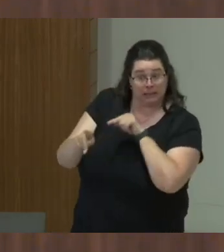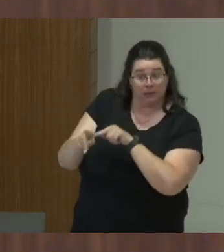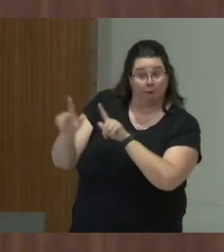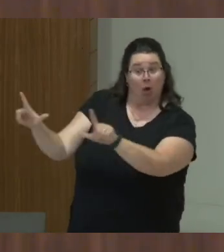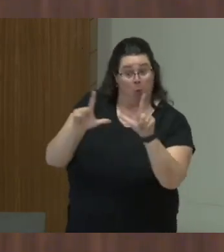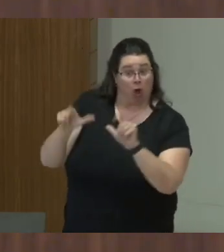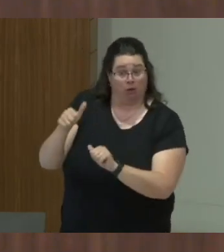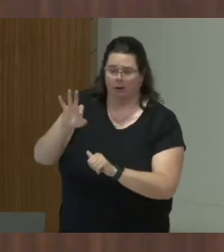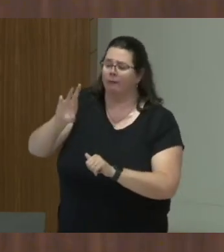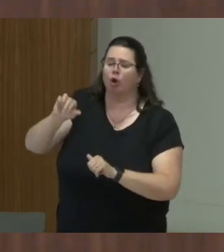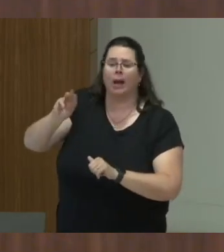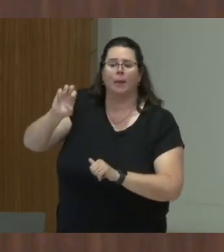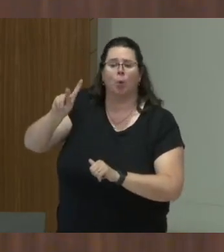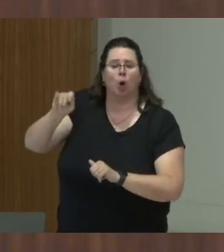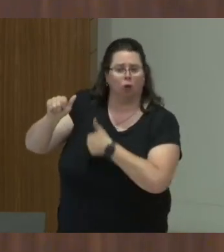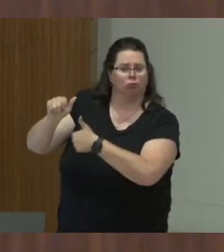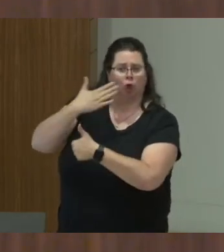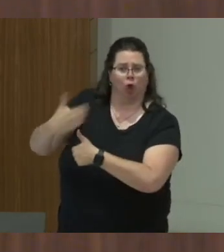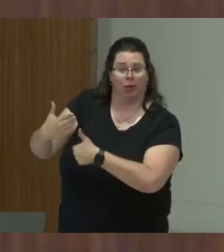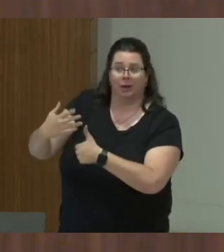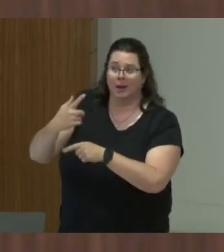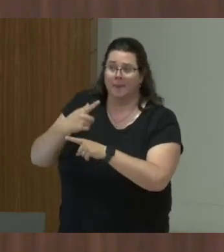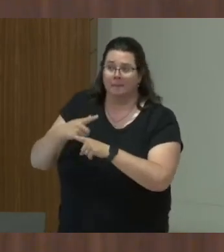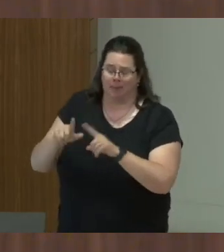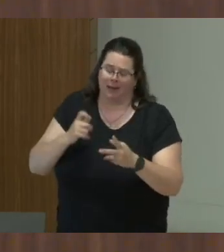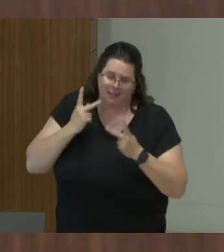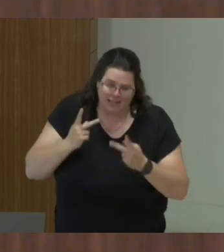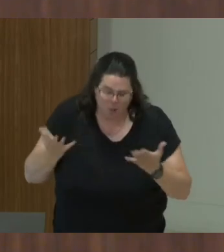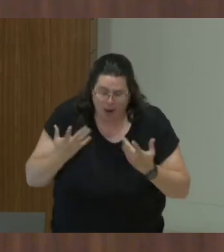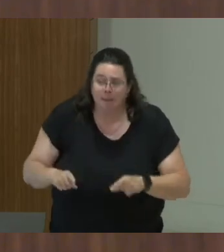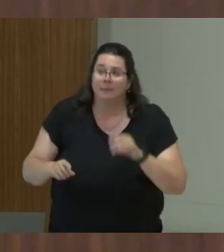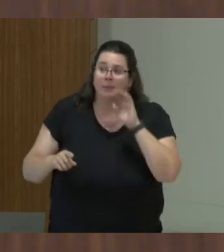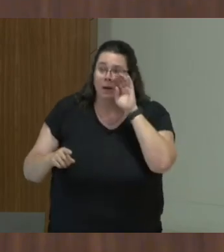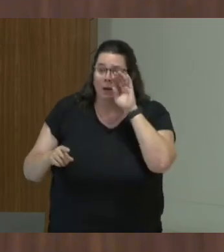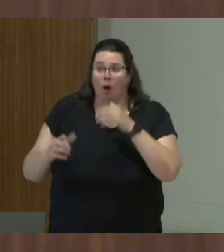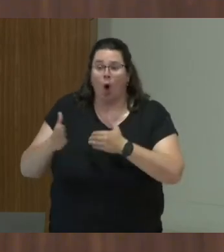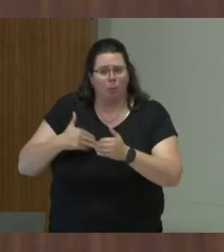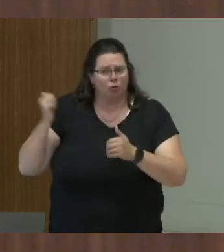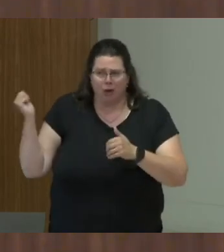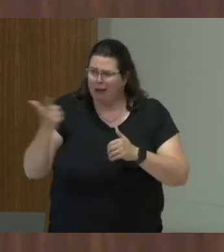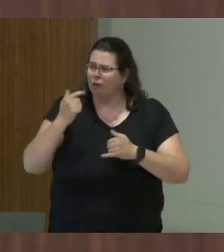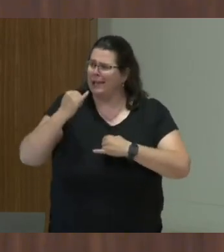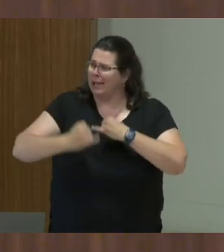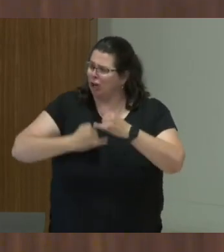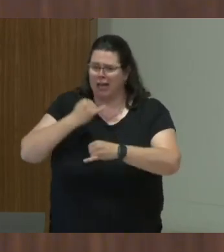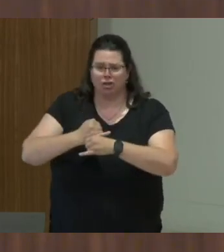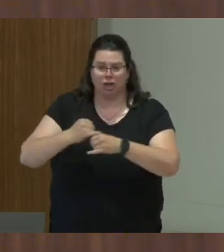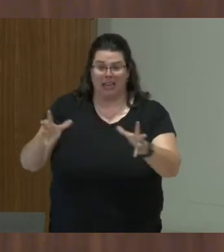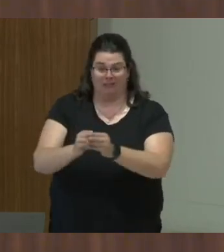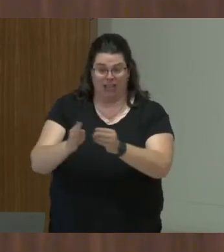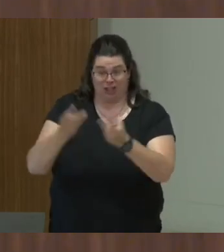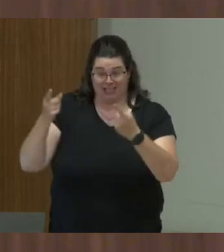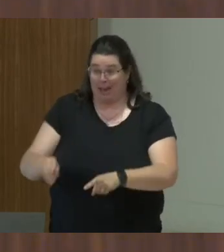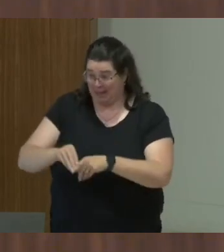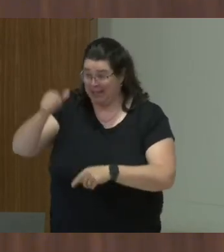And this, I will say with emphasis, because almost every international convention that is there,